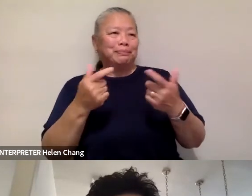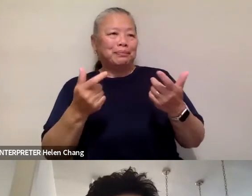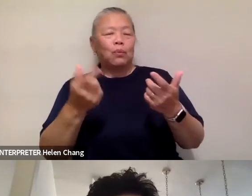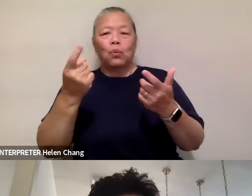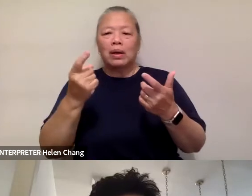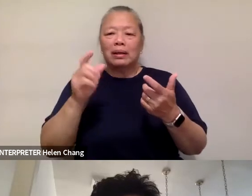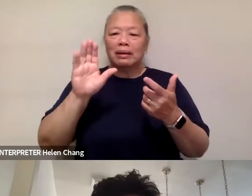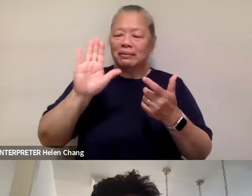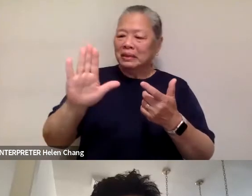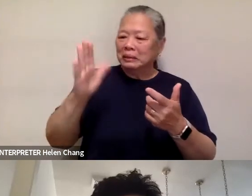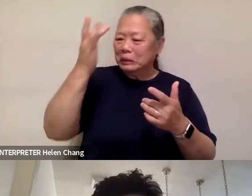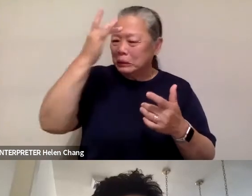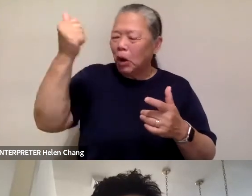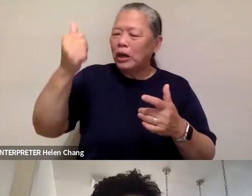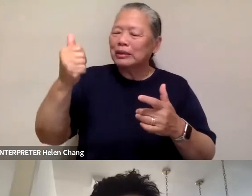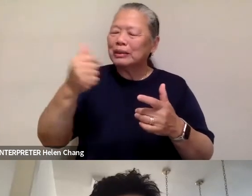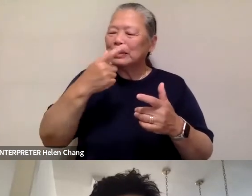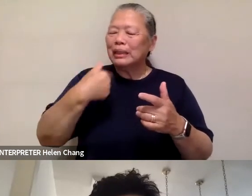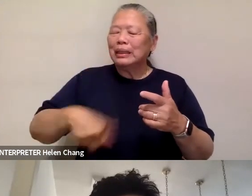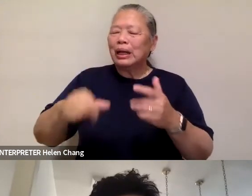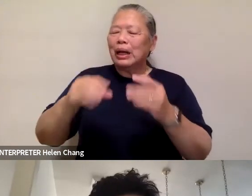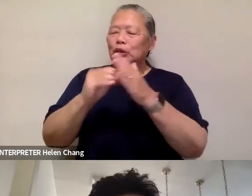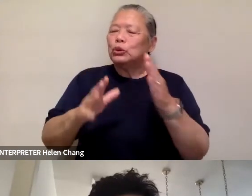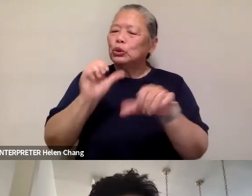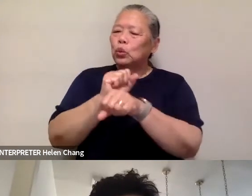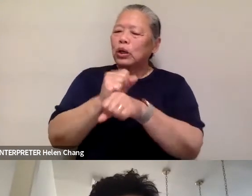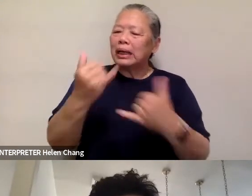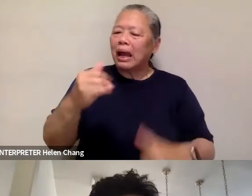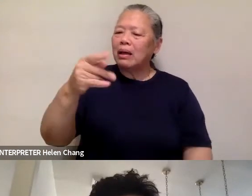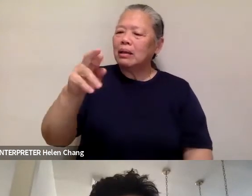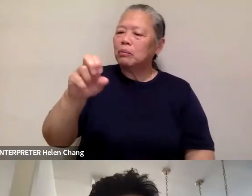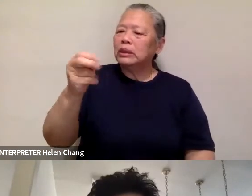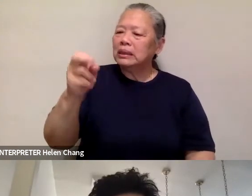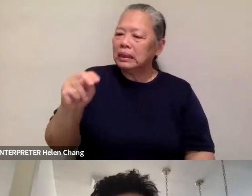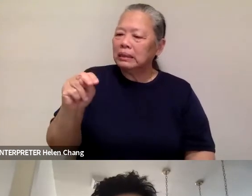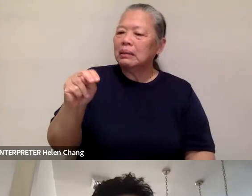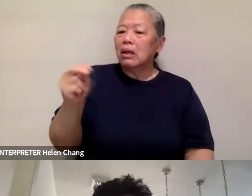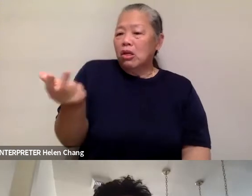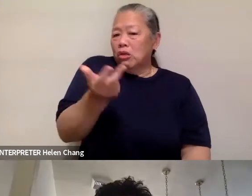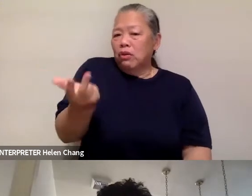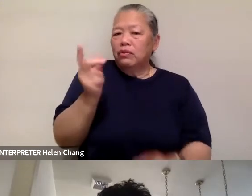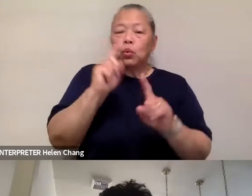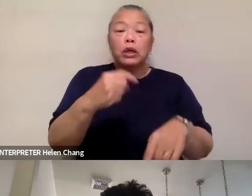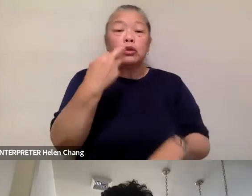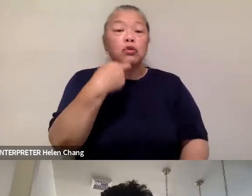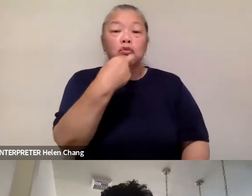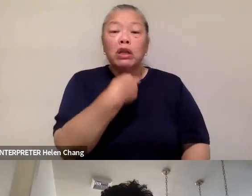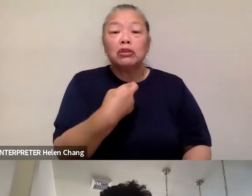working at Princeton at some innovation lab. And we went to, the name of the restaurant,